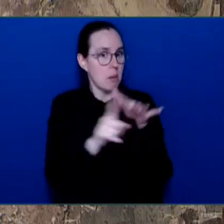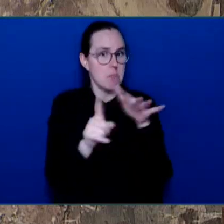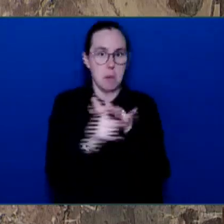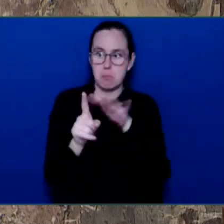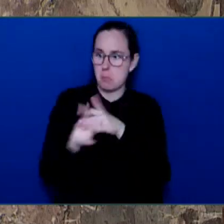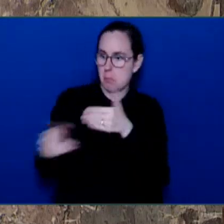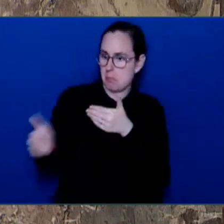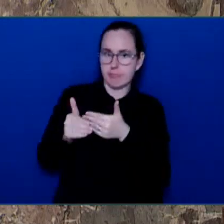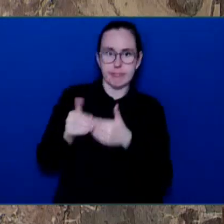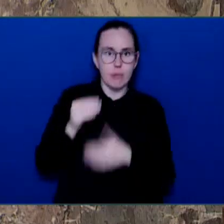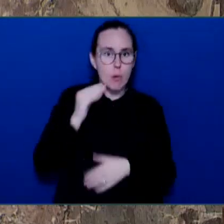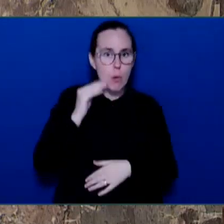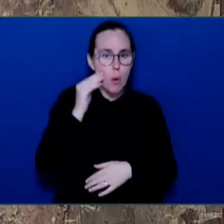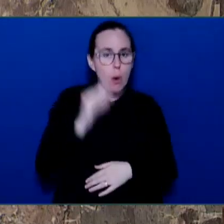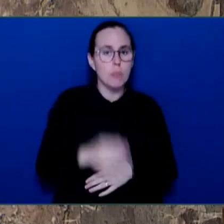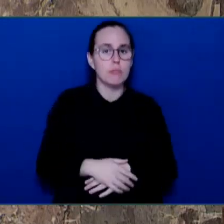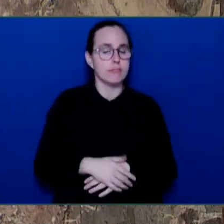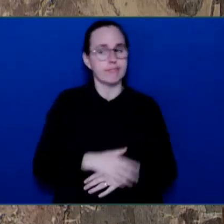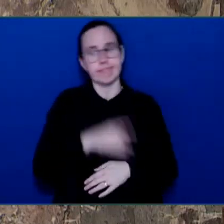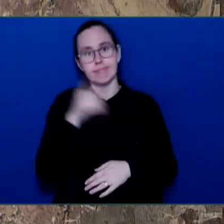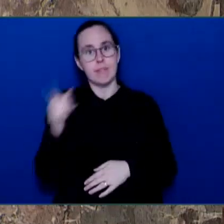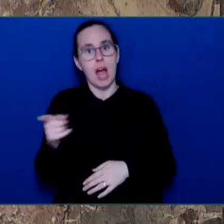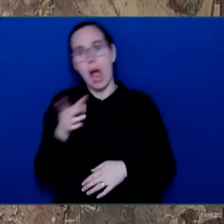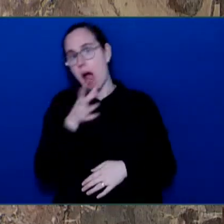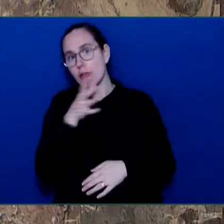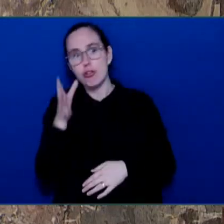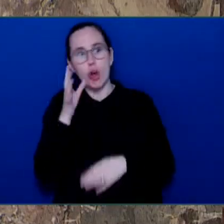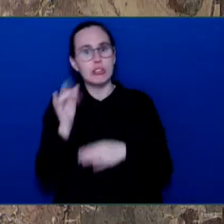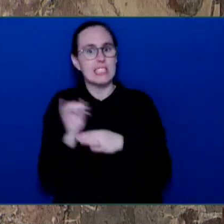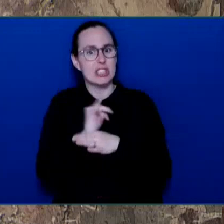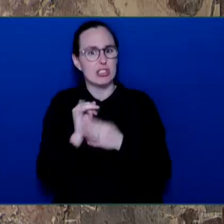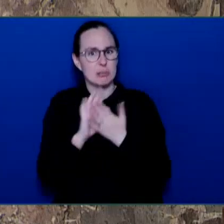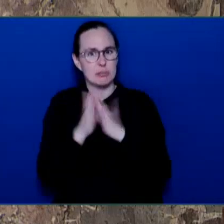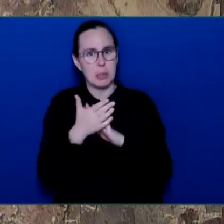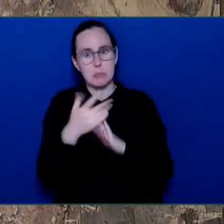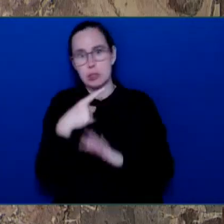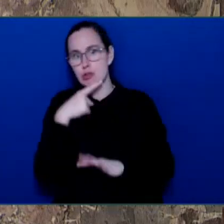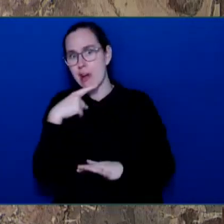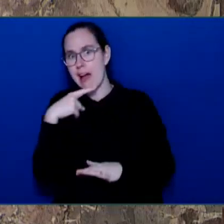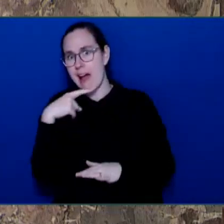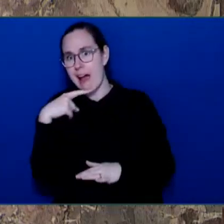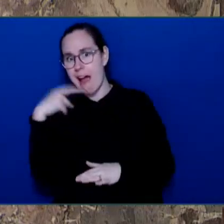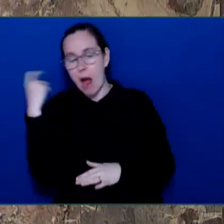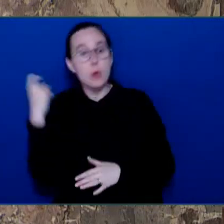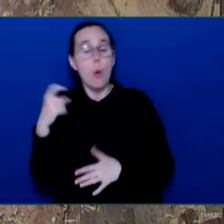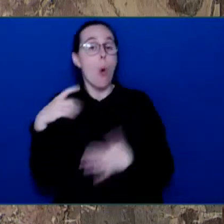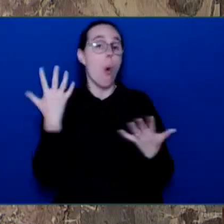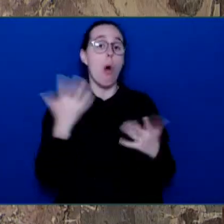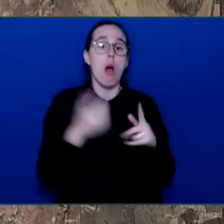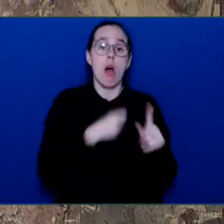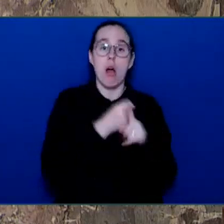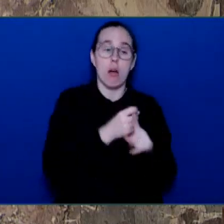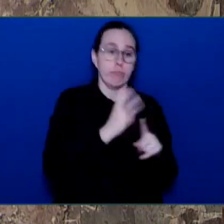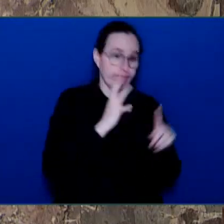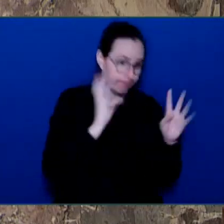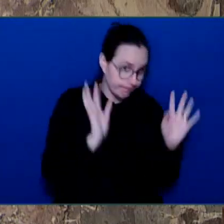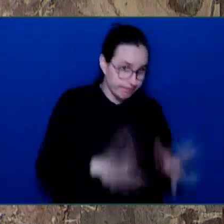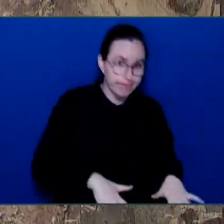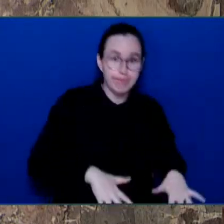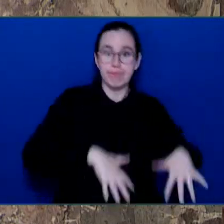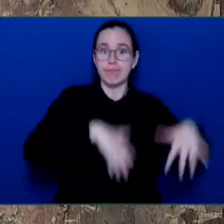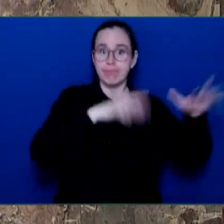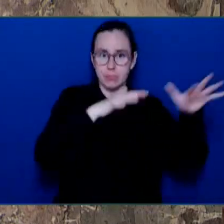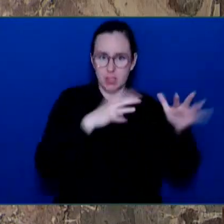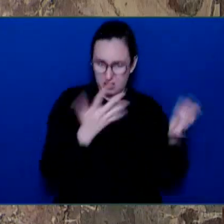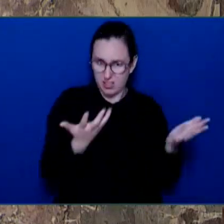drought or by flooding. We are taking action on climate change. We are sharing what we are doing with British Columbians. We are building a strong